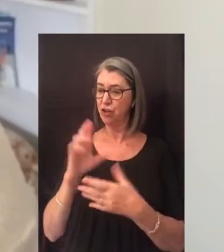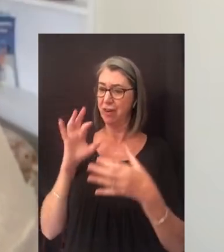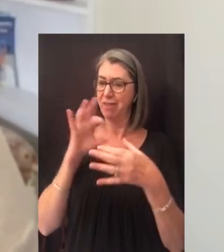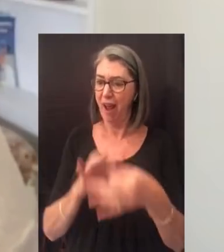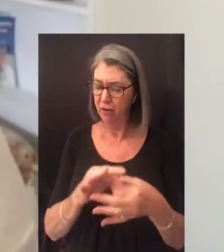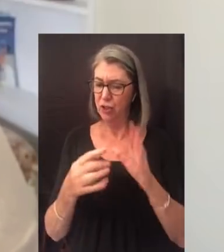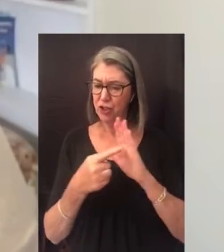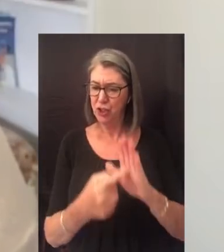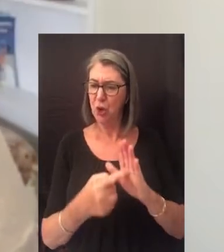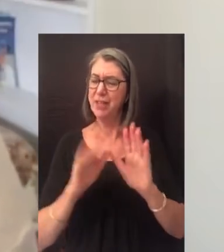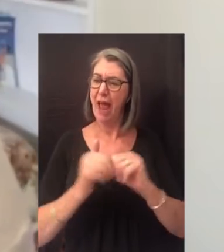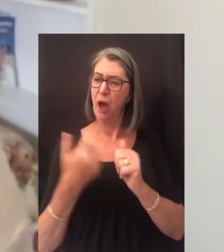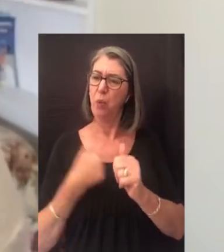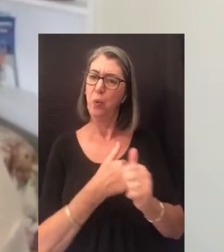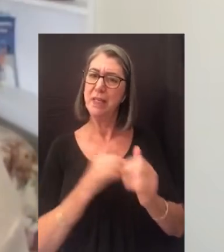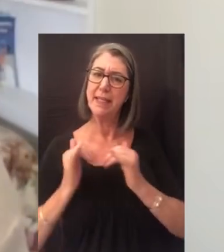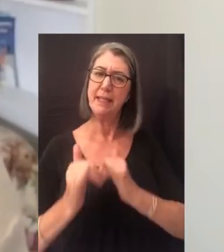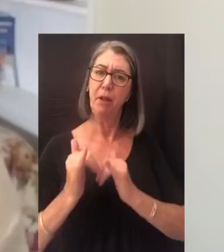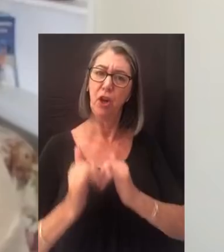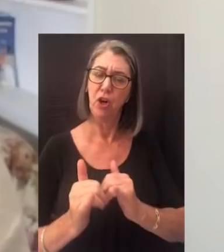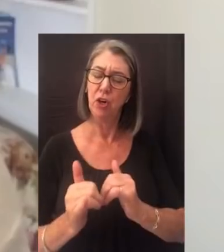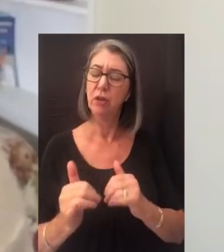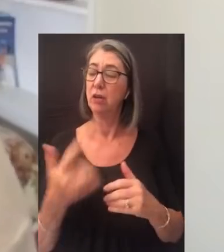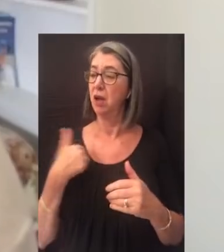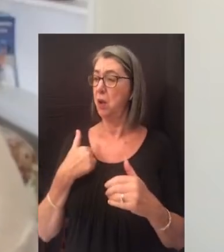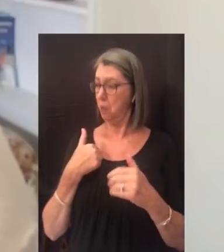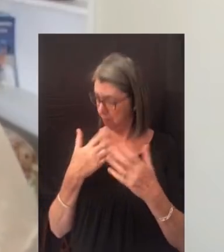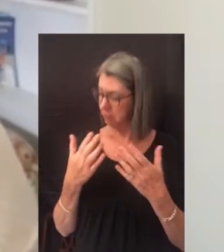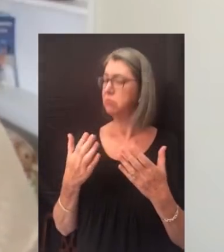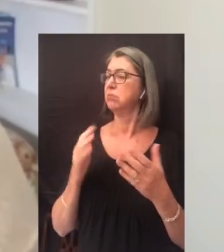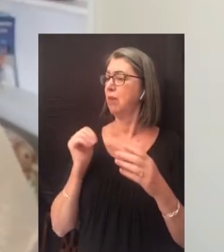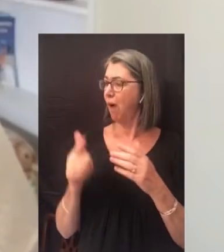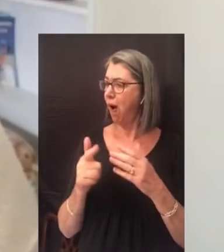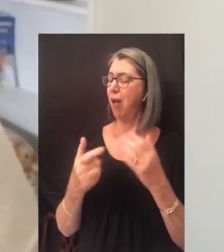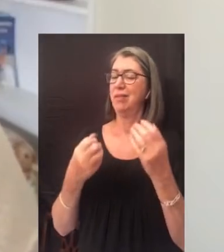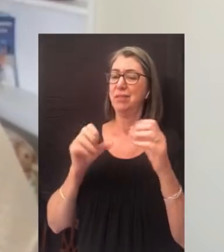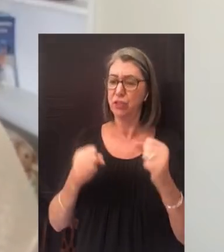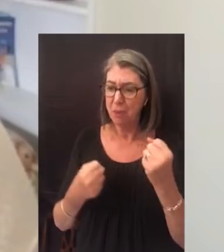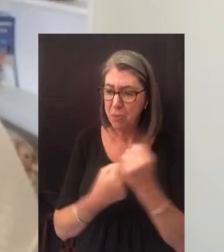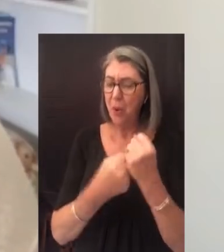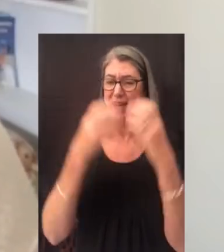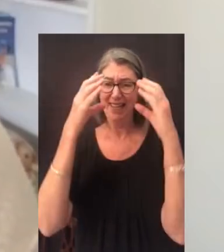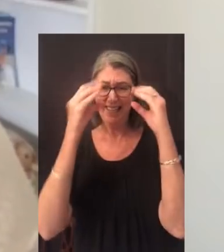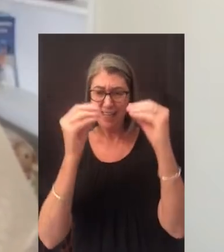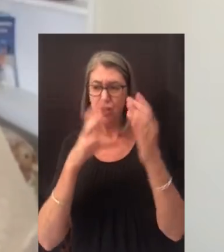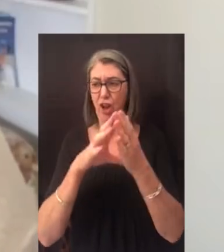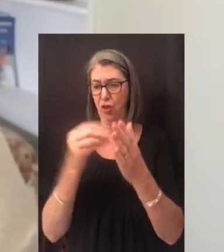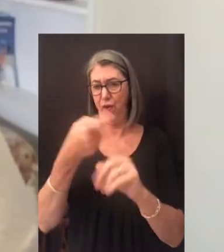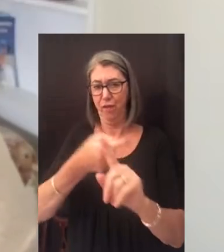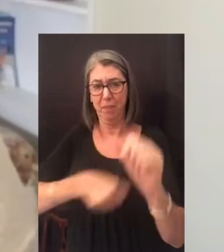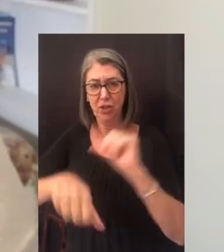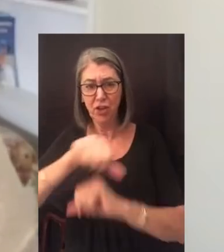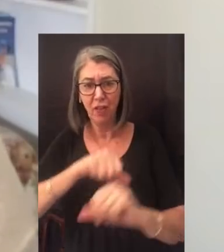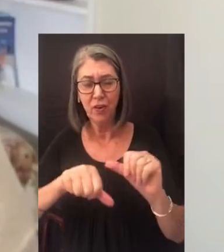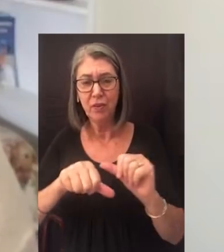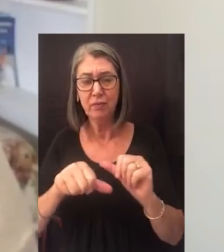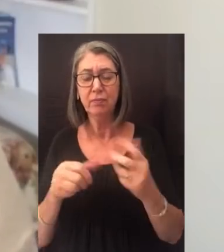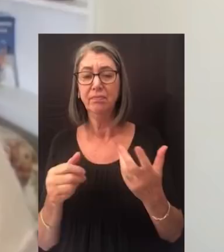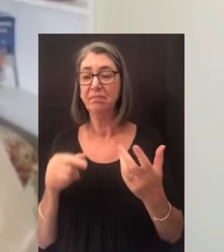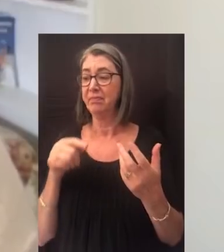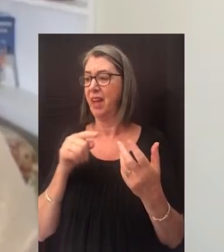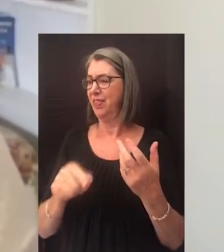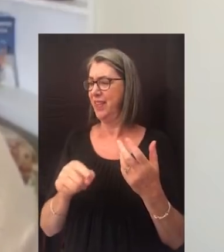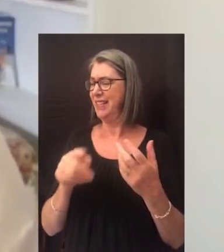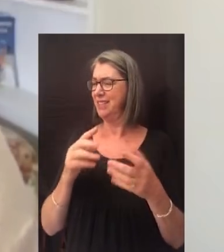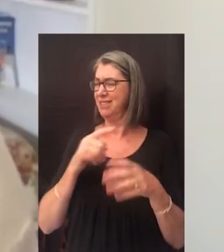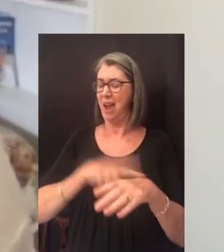reveals the similarities that we share. We are equal shareholders in supporting, teaching, and learning from one another. In these